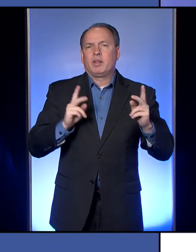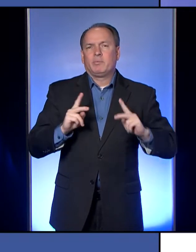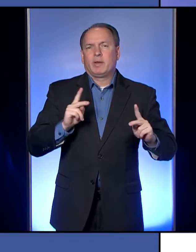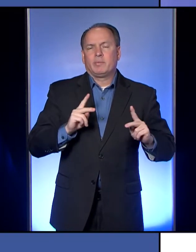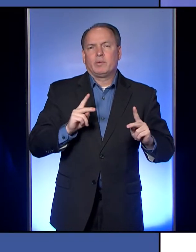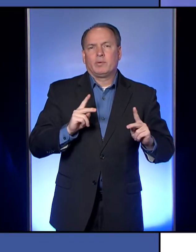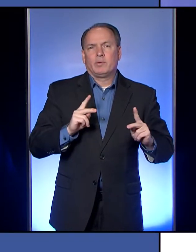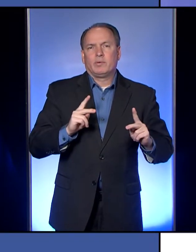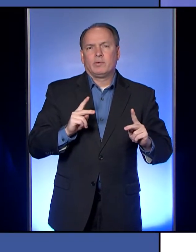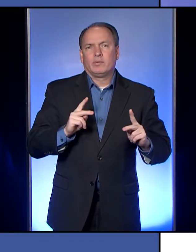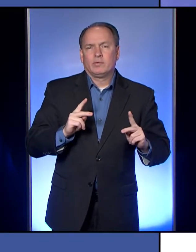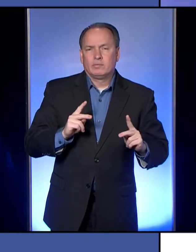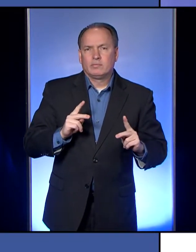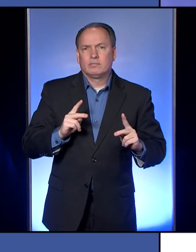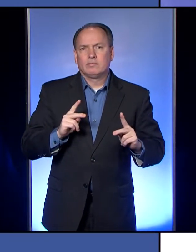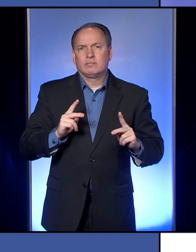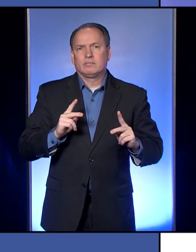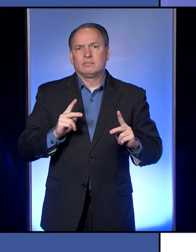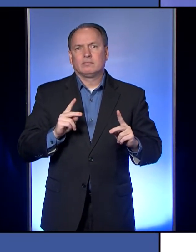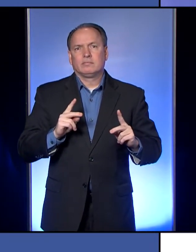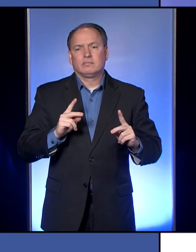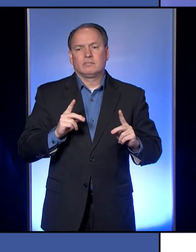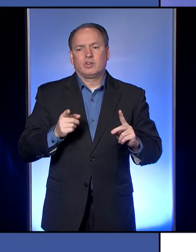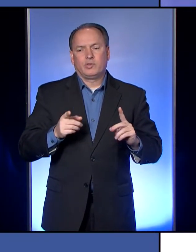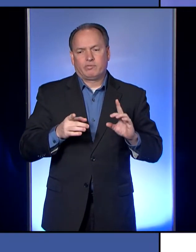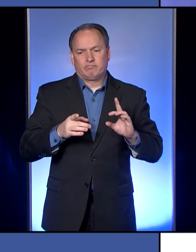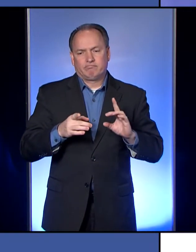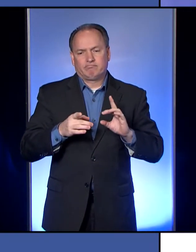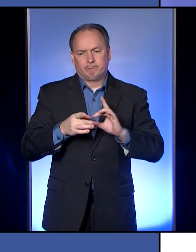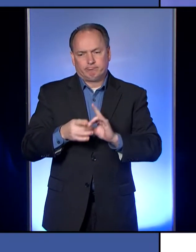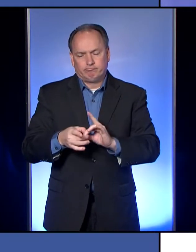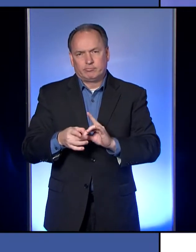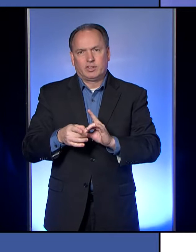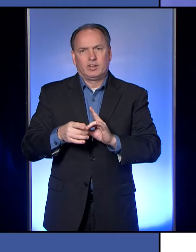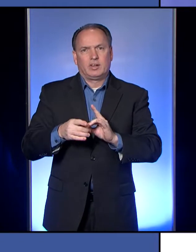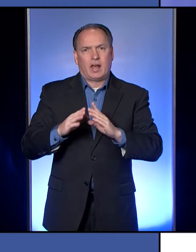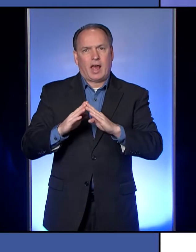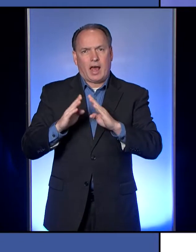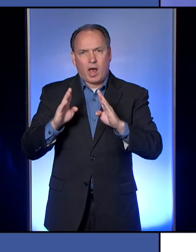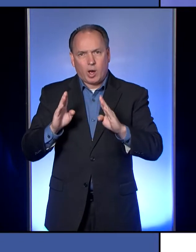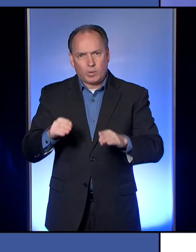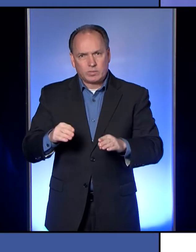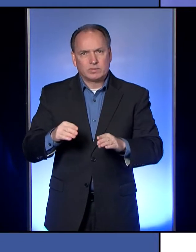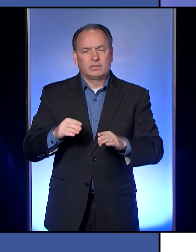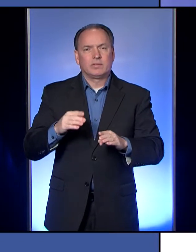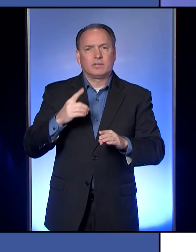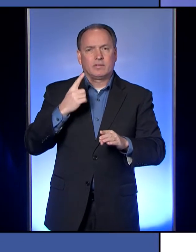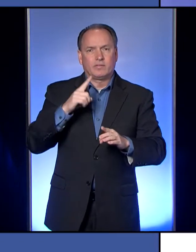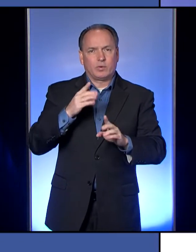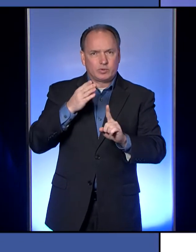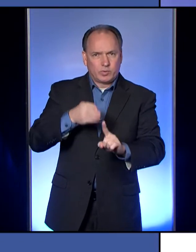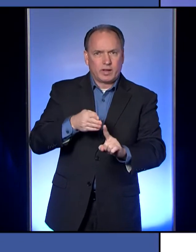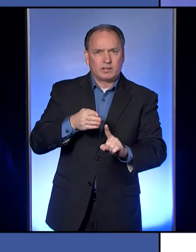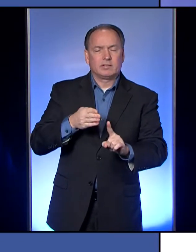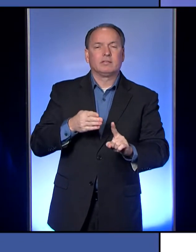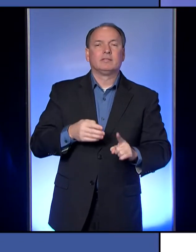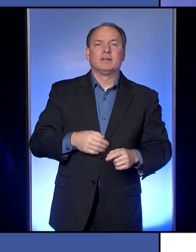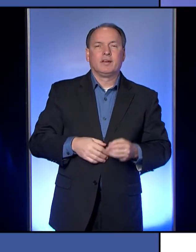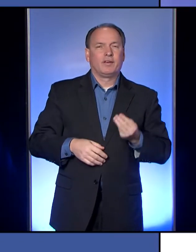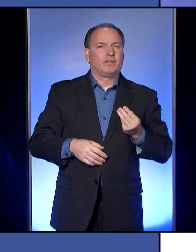like house in special quarantine or isolation? So we only have a few people, a handful of people that we've had to ourselves quarantine,